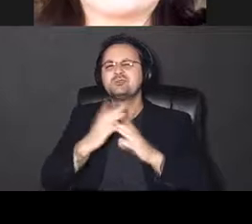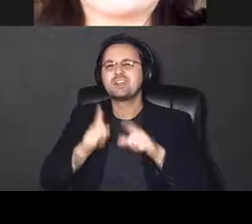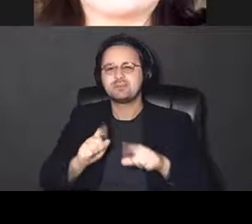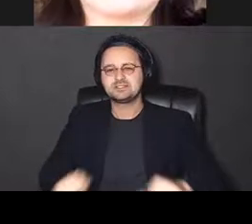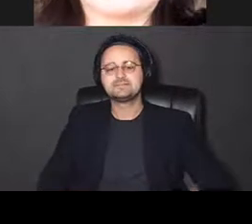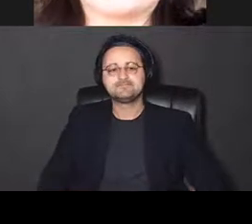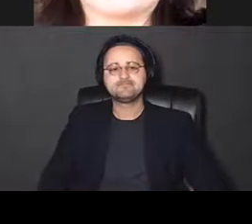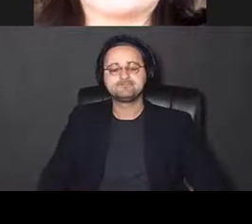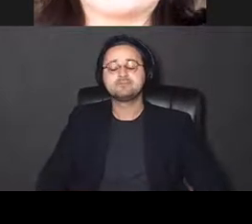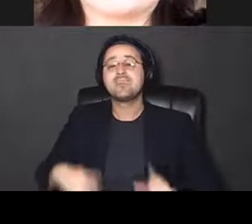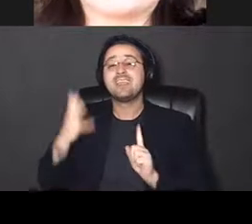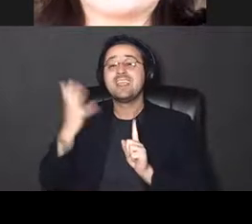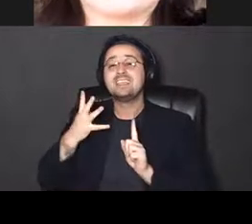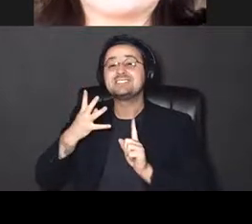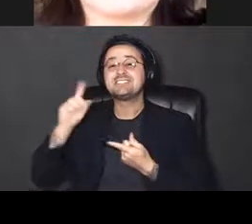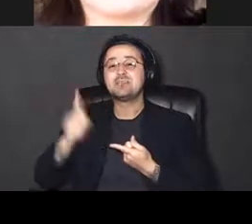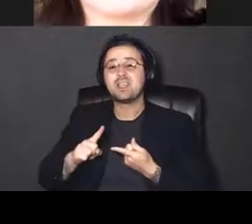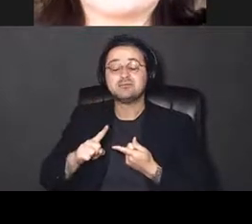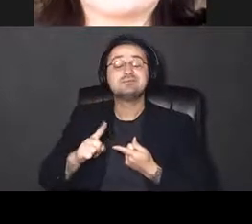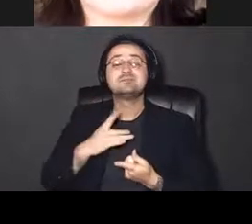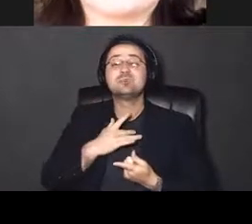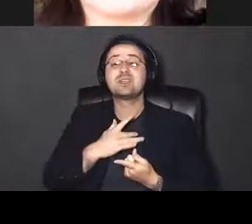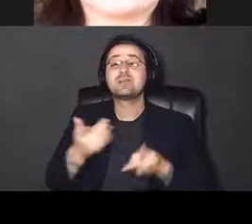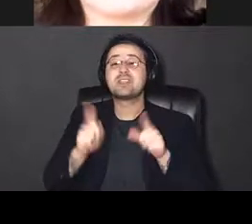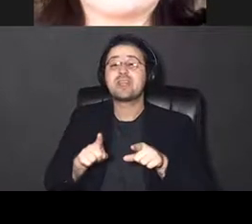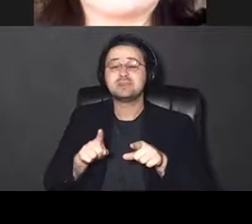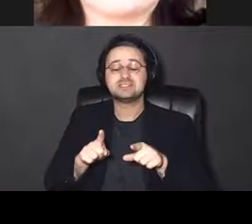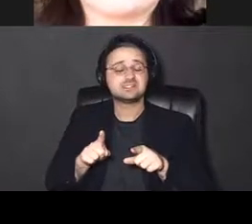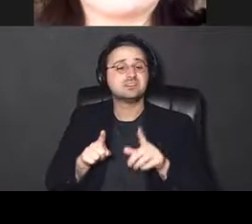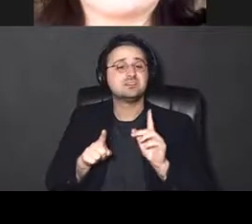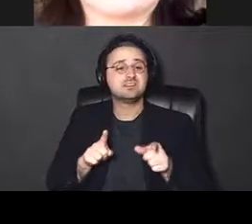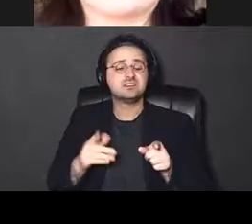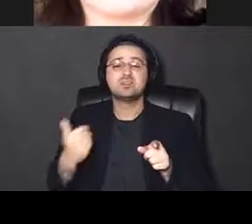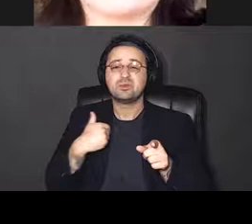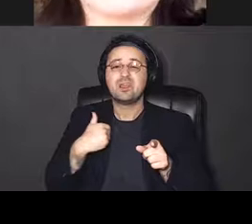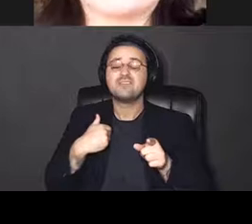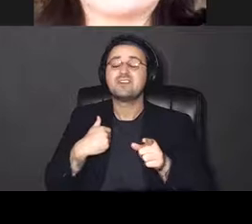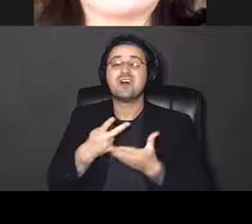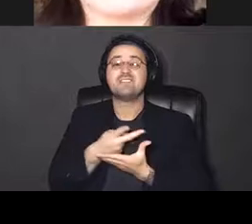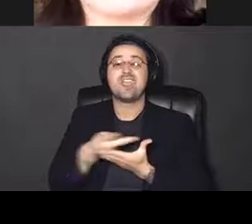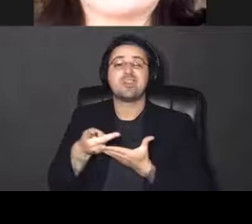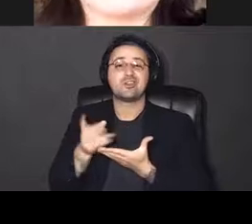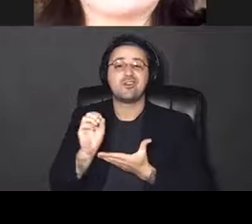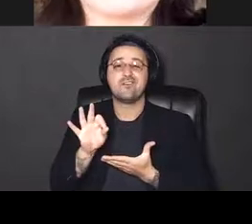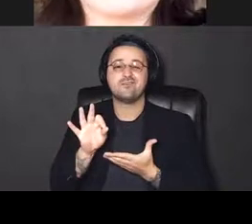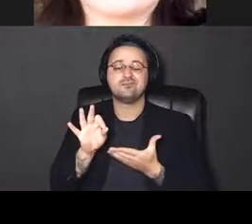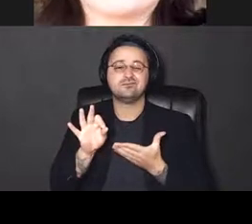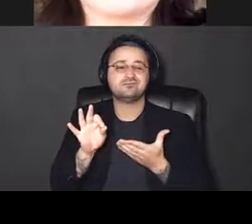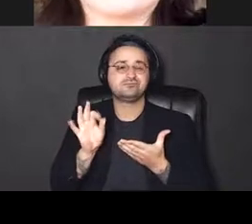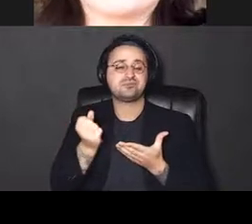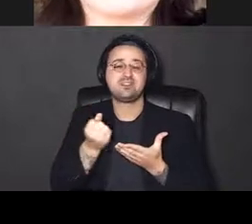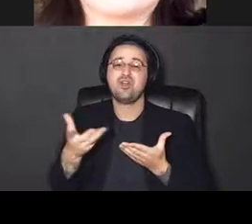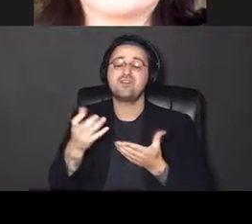is ischemia, what ends up happening is there is a failure of a lot of the